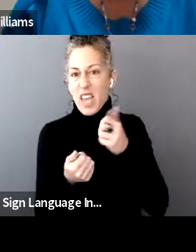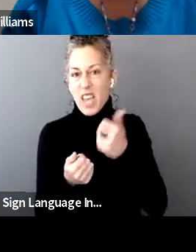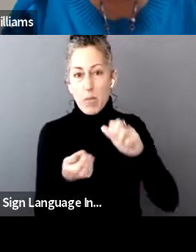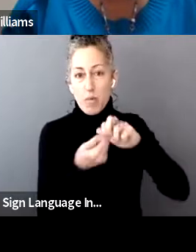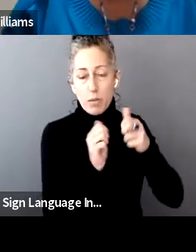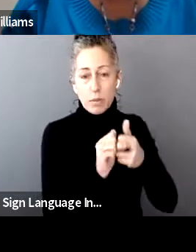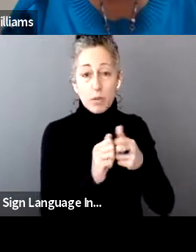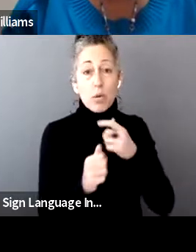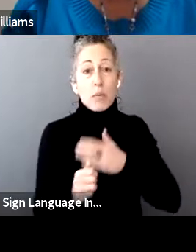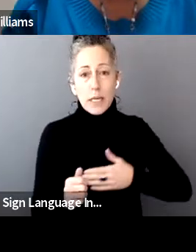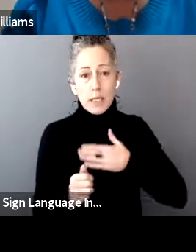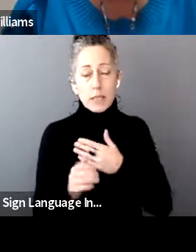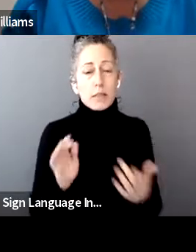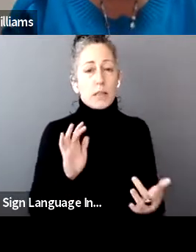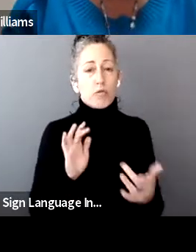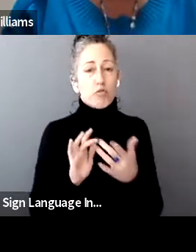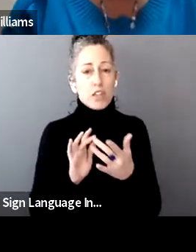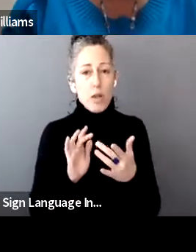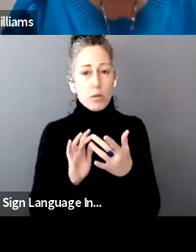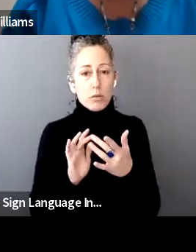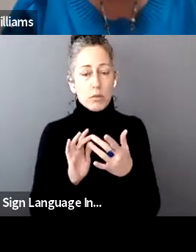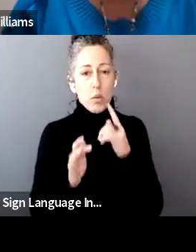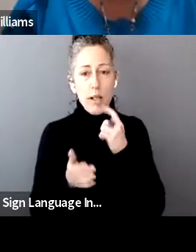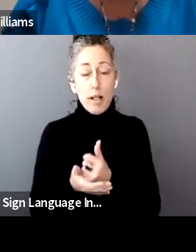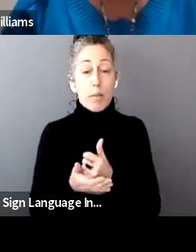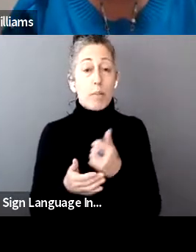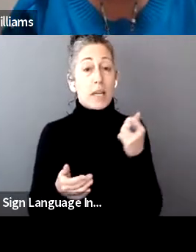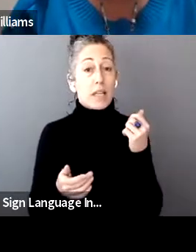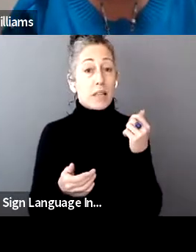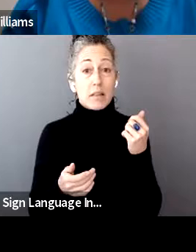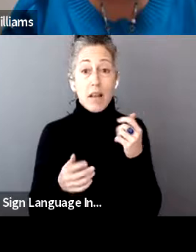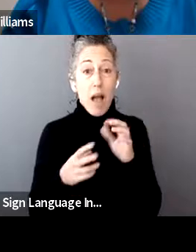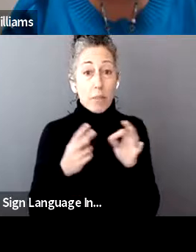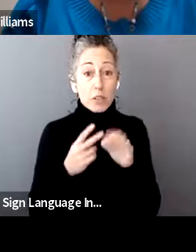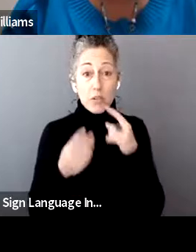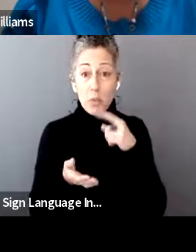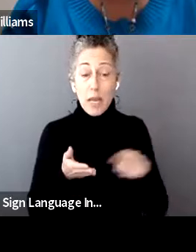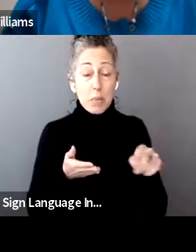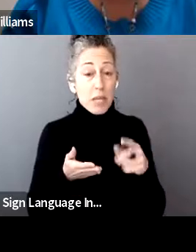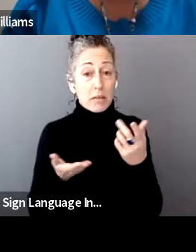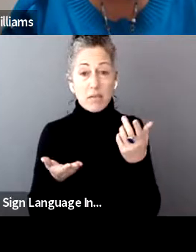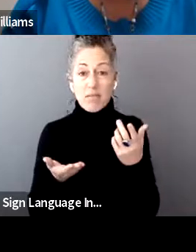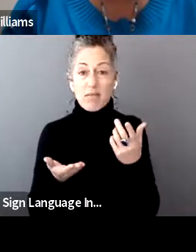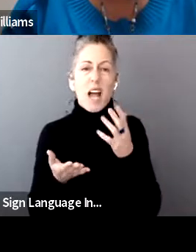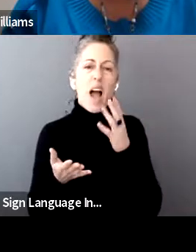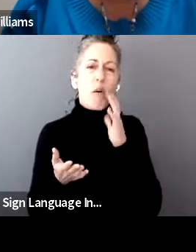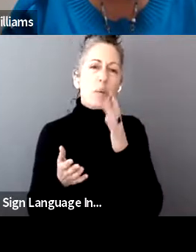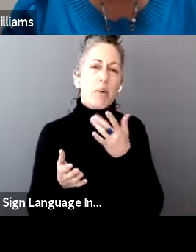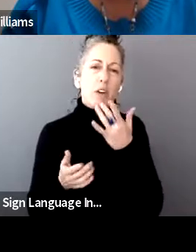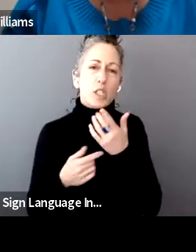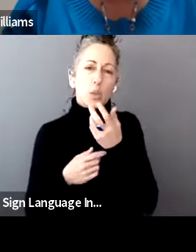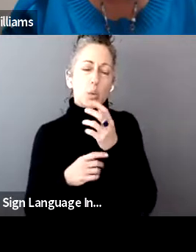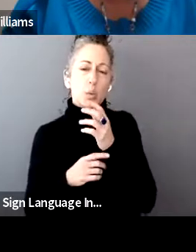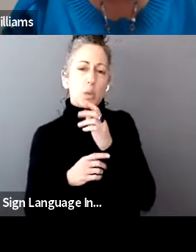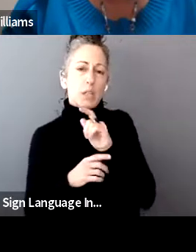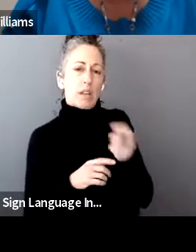reach out to us. And we can help you with that. But as far as what their options are for payment, I'll let Kathleen Fox answer that question. Because